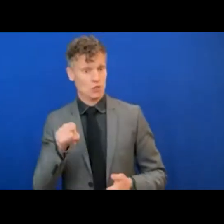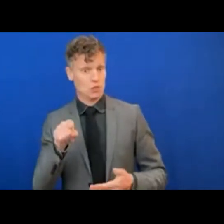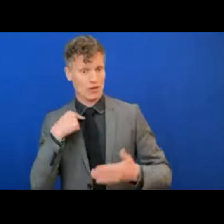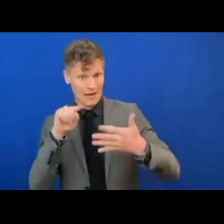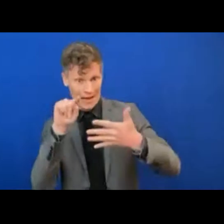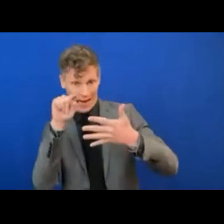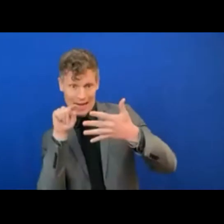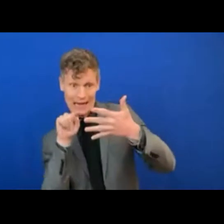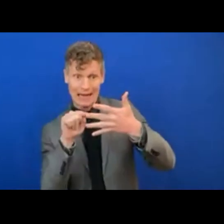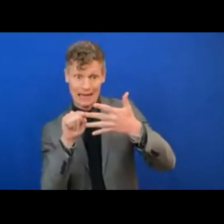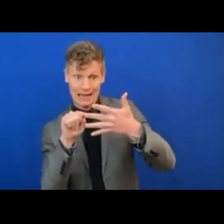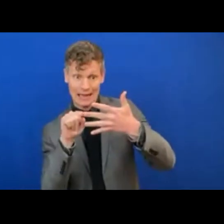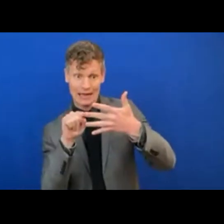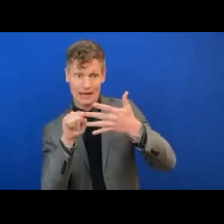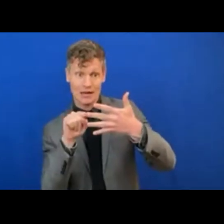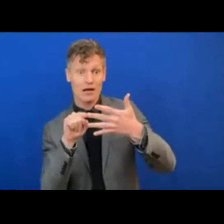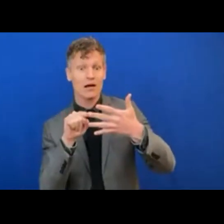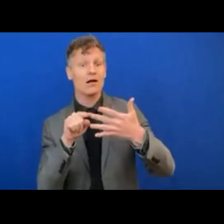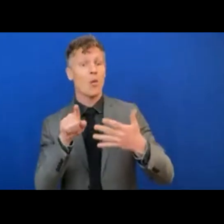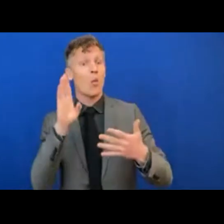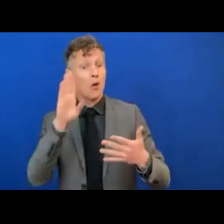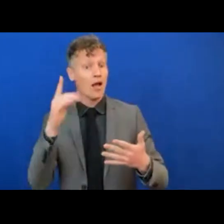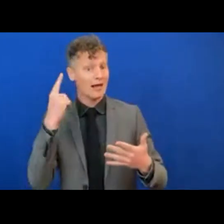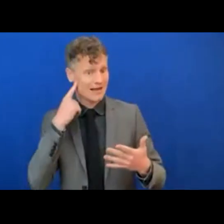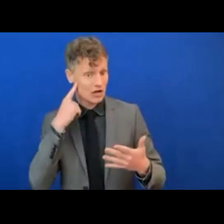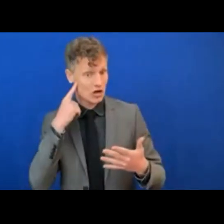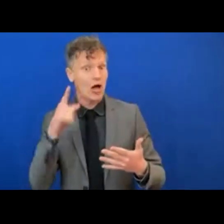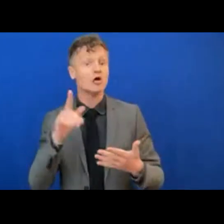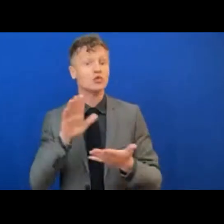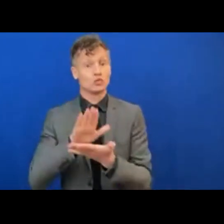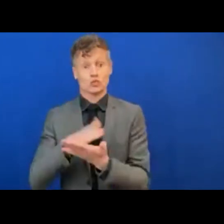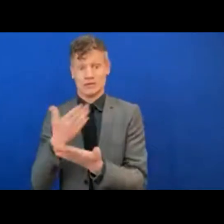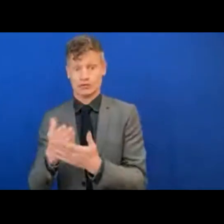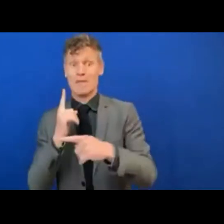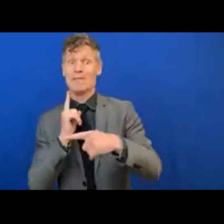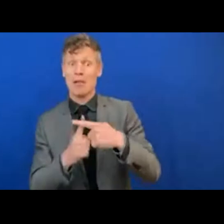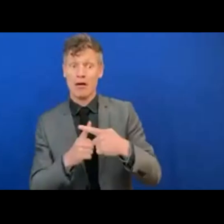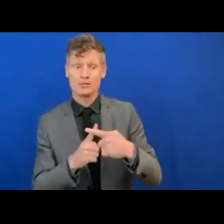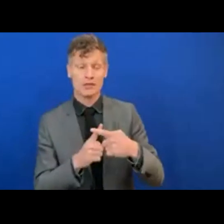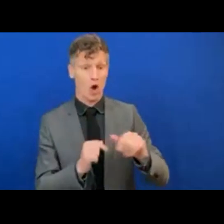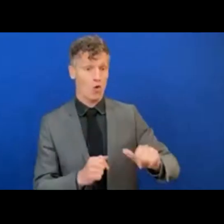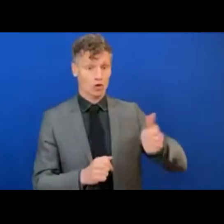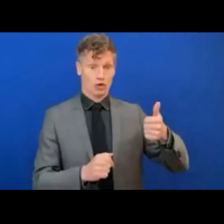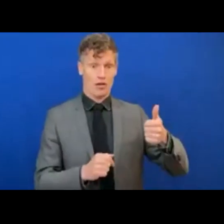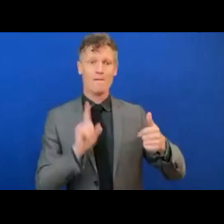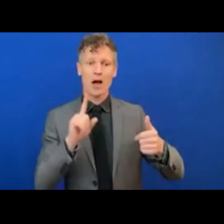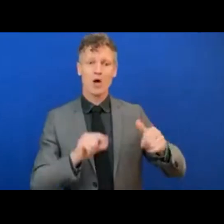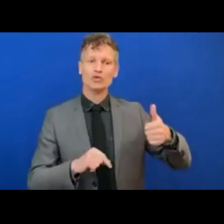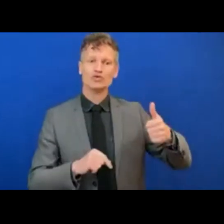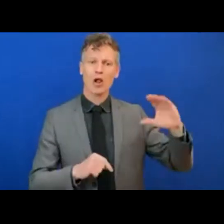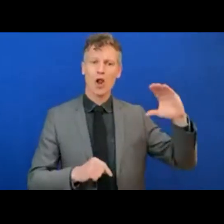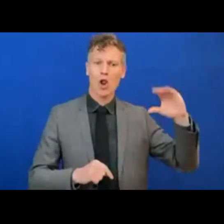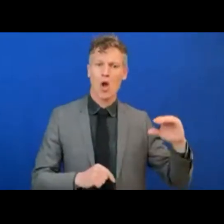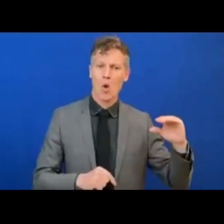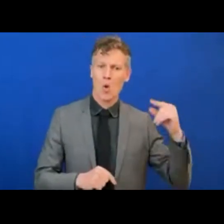at a lower volume. To hear only the interpreted language, click mute original audio.